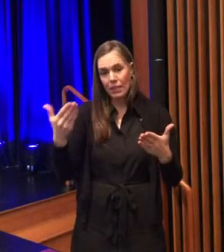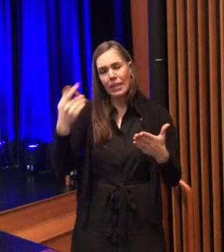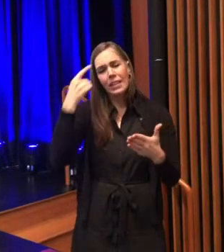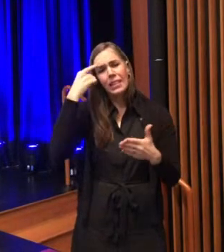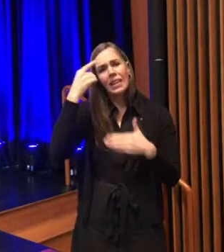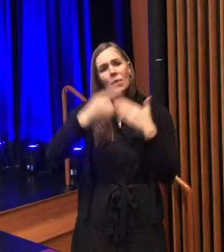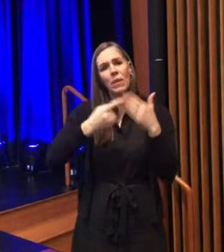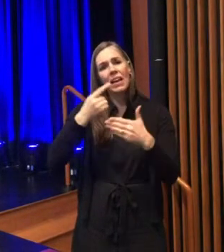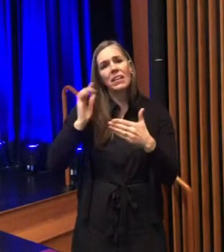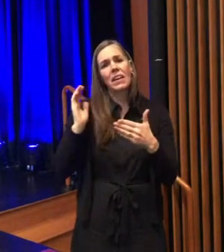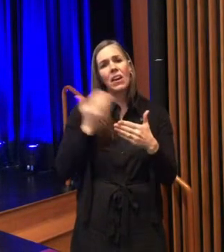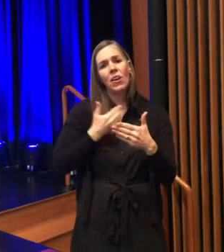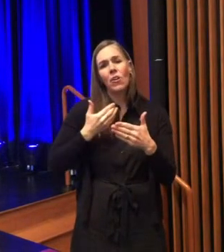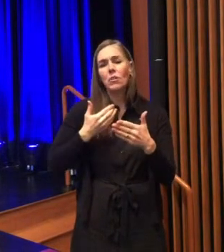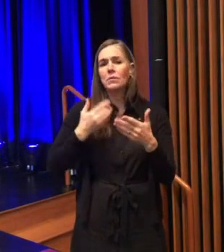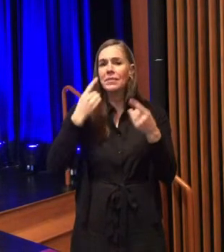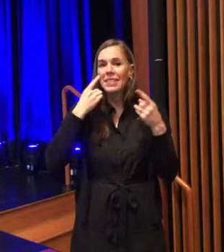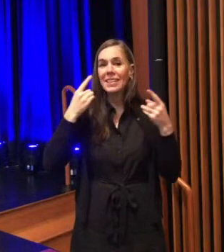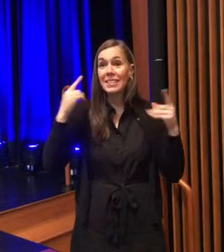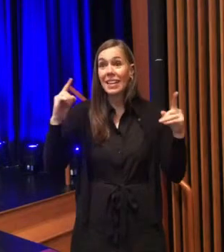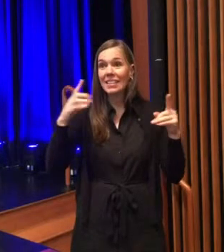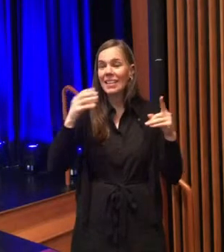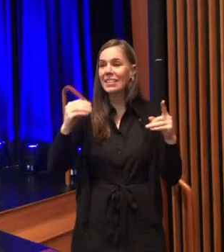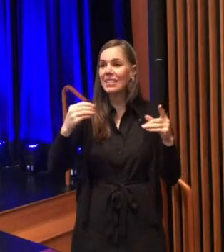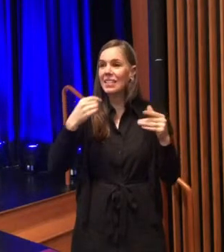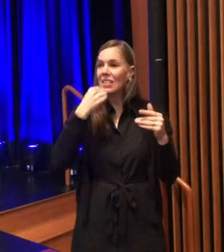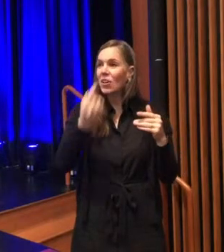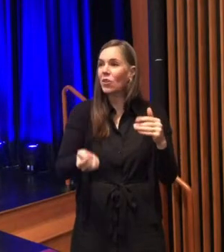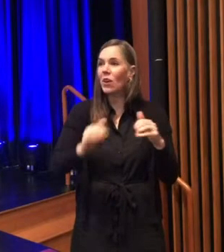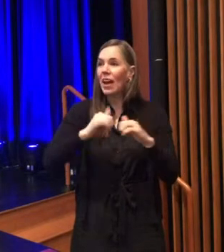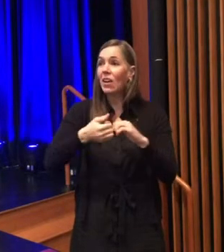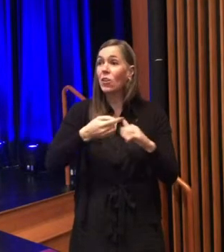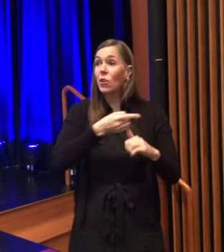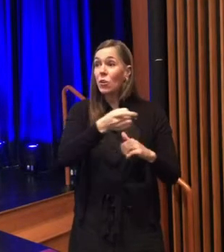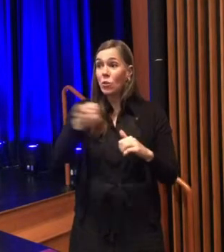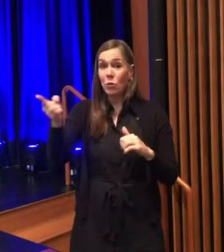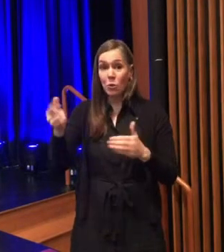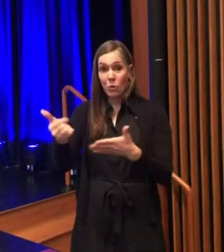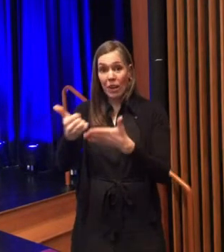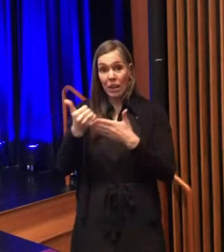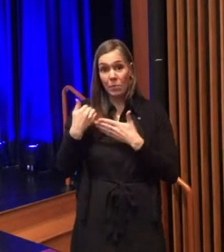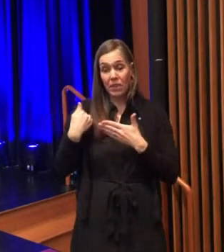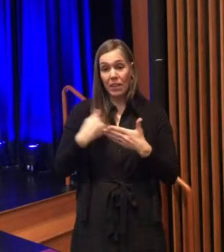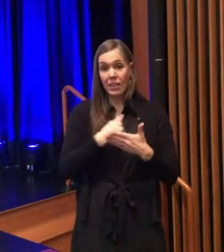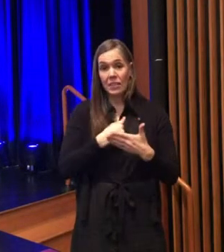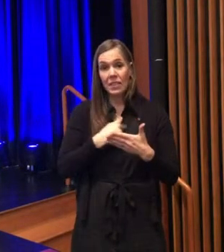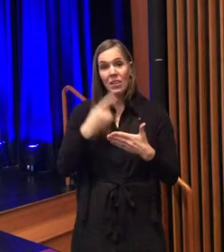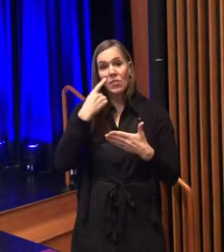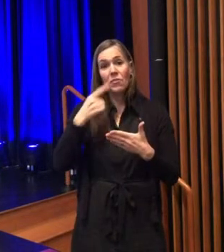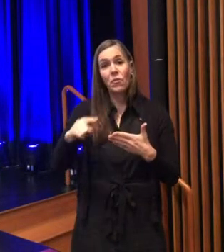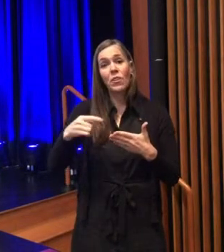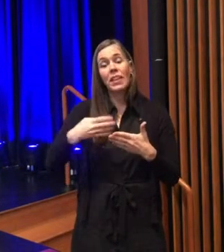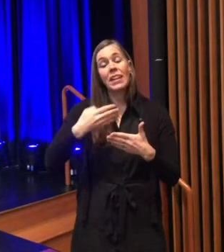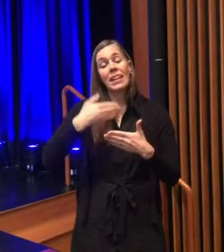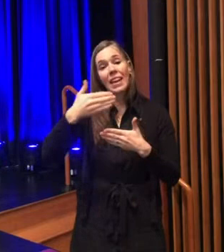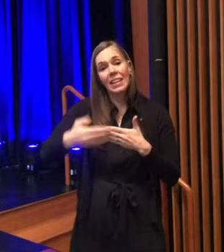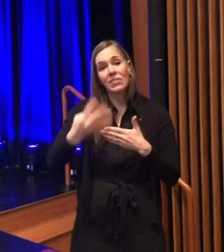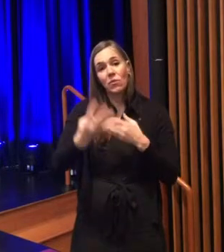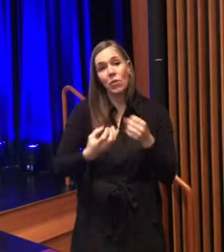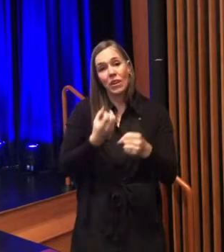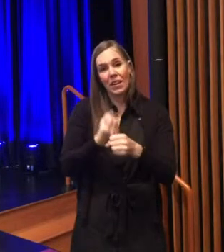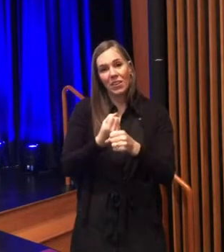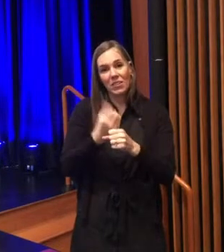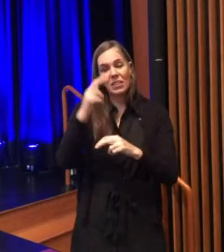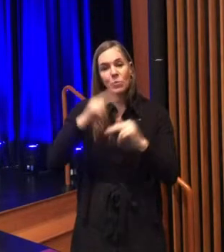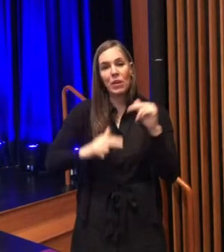year and highlight the priorities you've helped us elevate for the next four years in our work to build a stronger